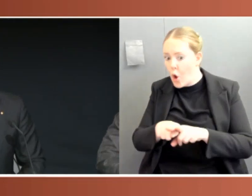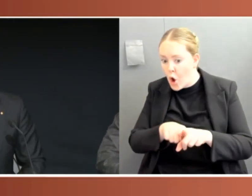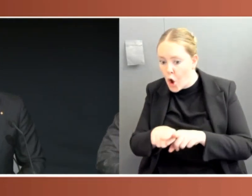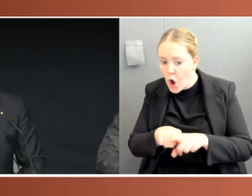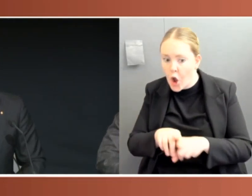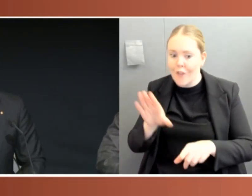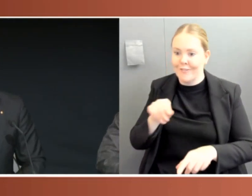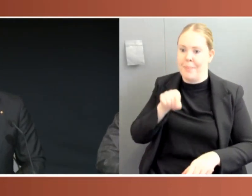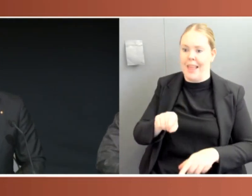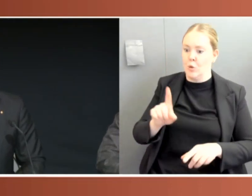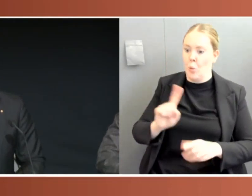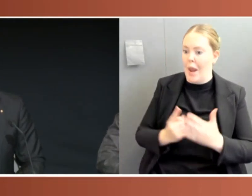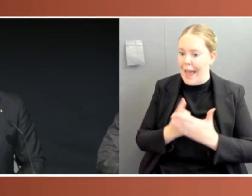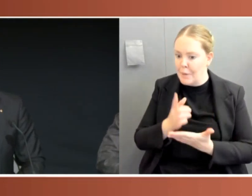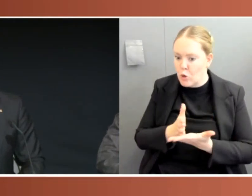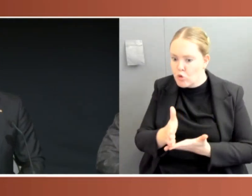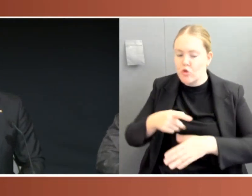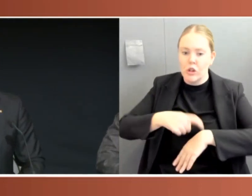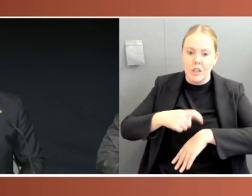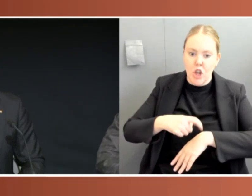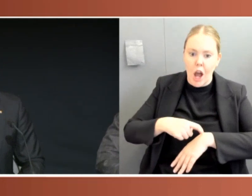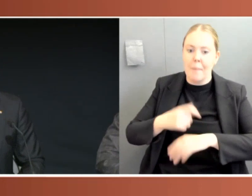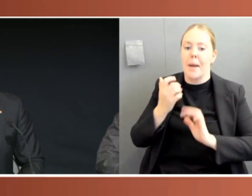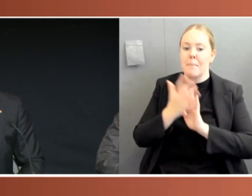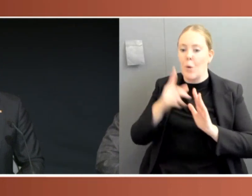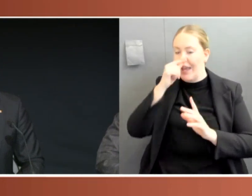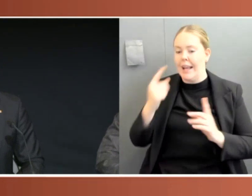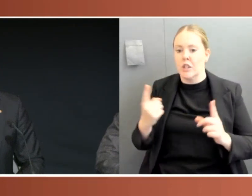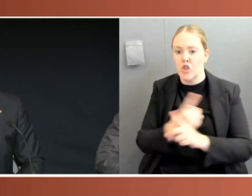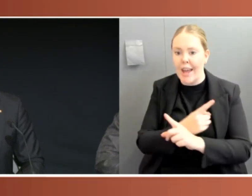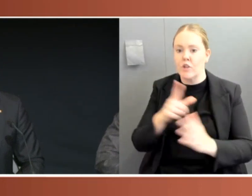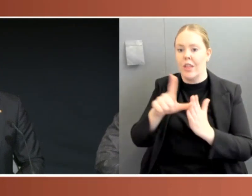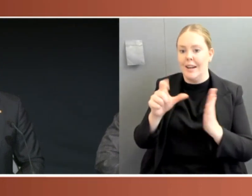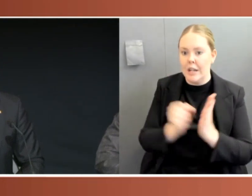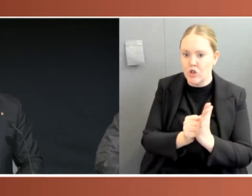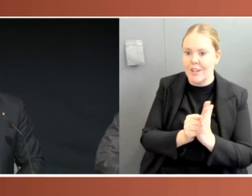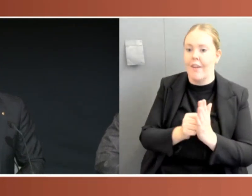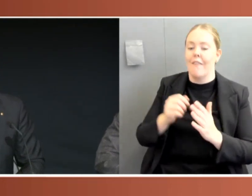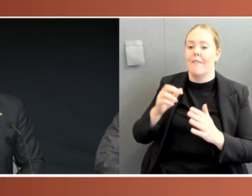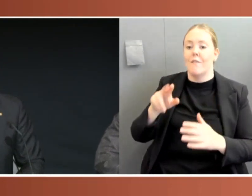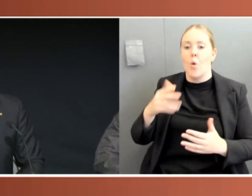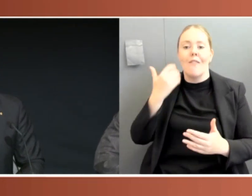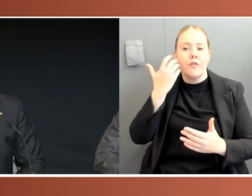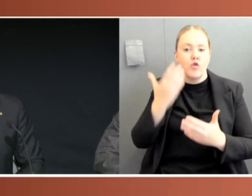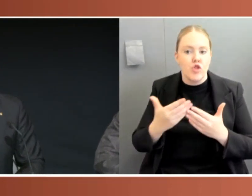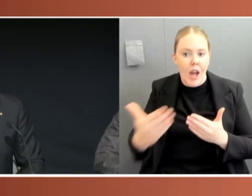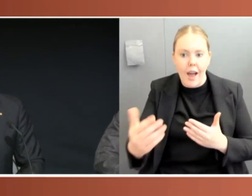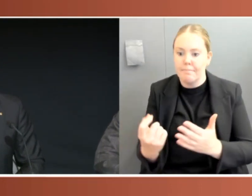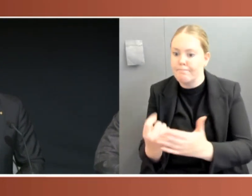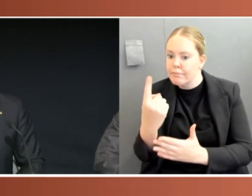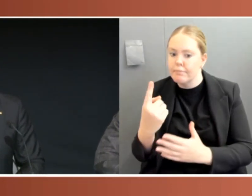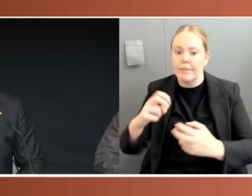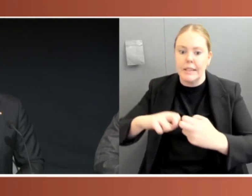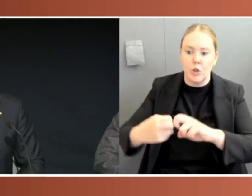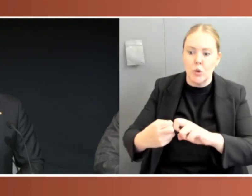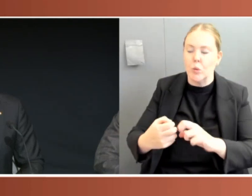so that we have some legislative and procedural change for what is foreseeable. The next crisis, the next issue, for which we would hope Parliament